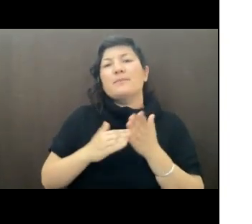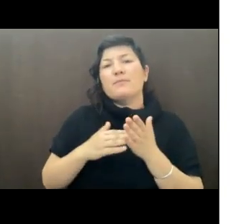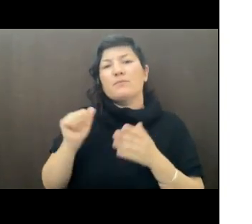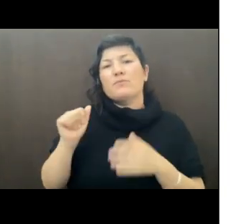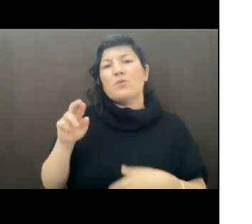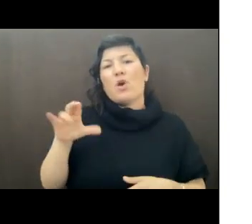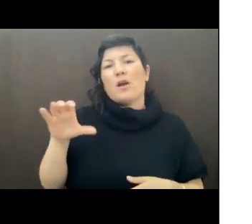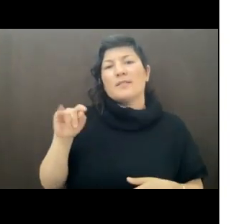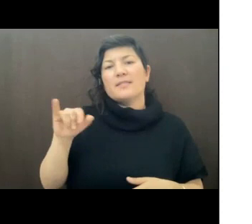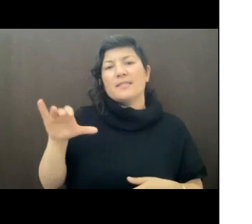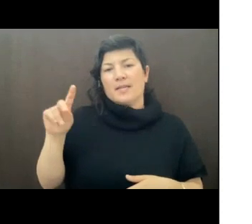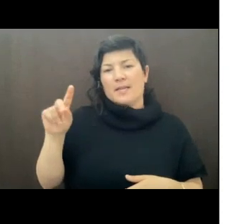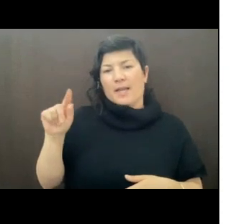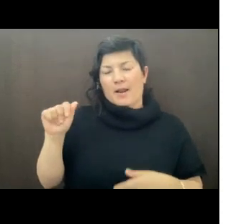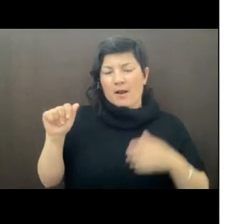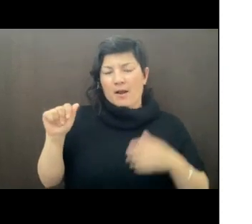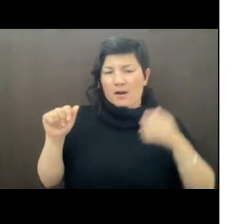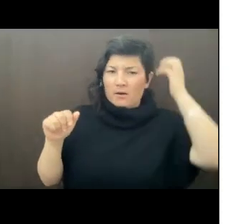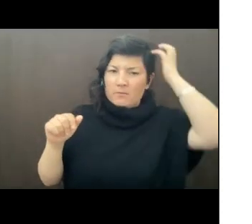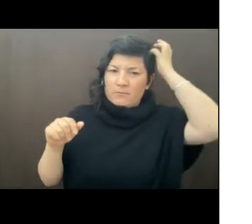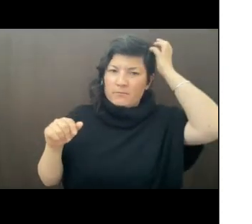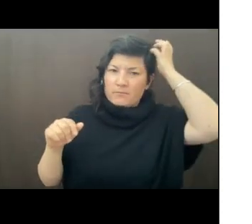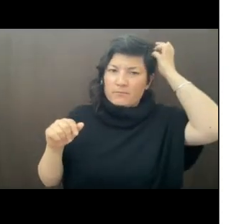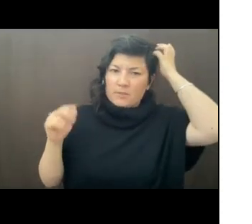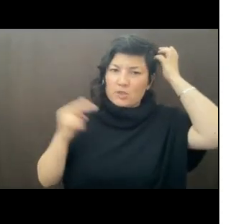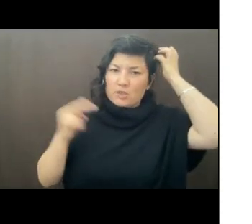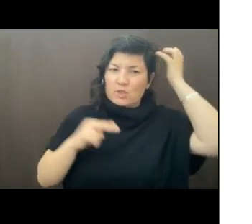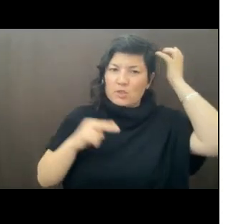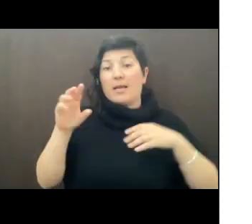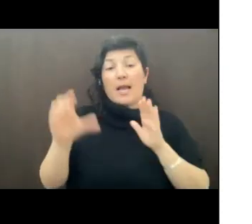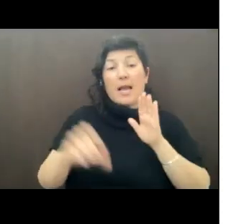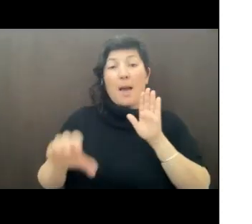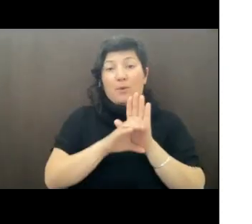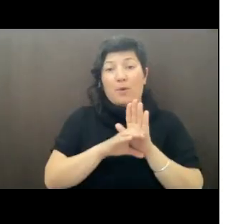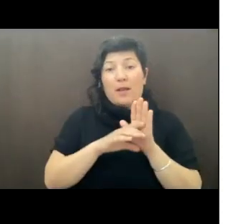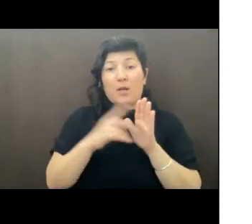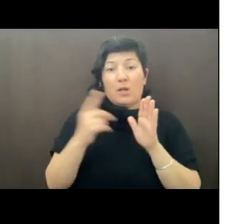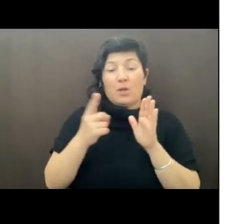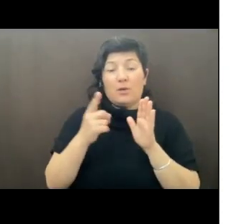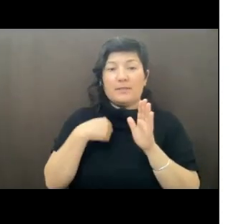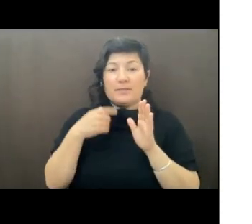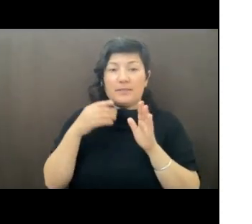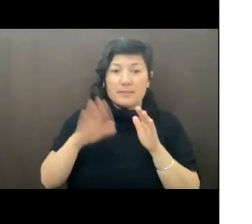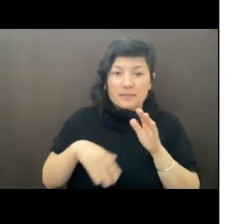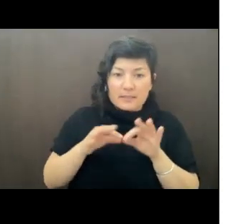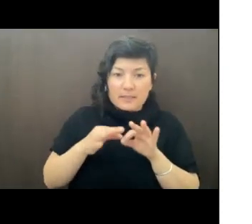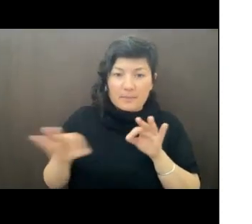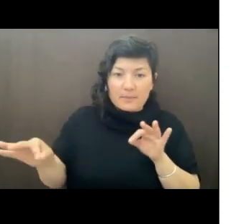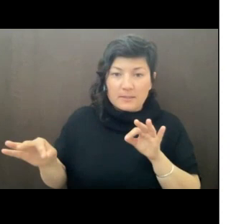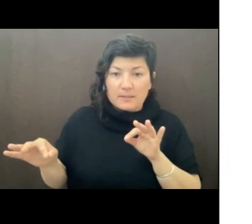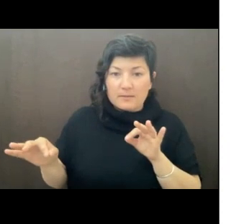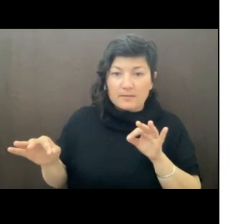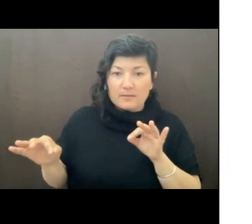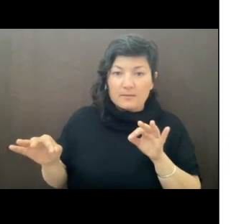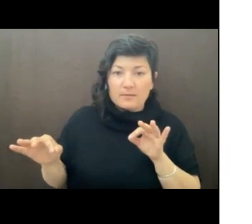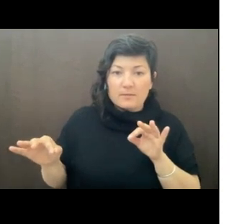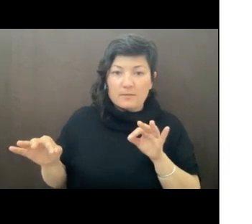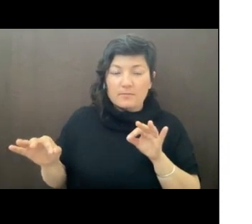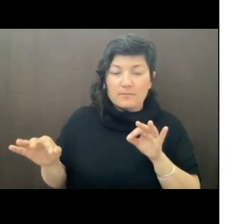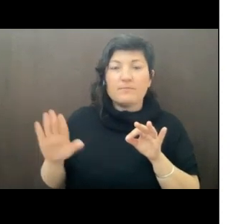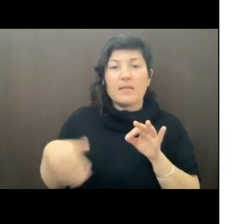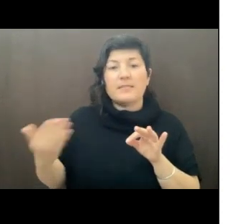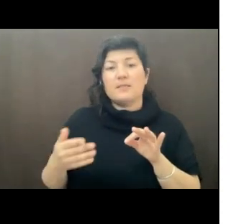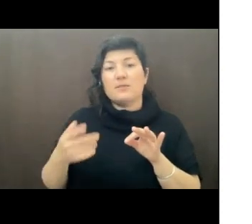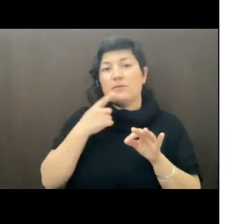take a look at the copyright statement down below. There's a, find both of these statements here down below. Read more. So let's go next.